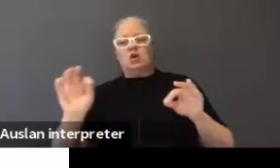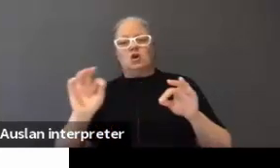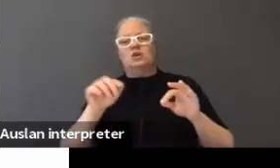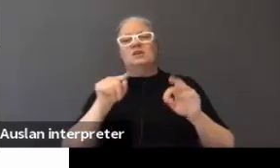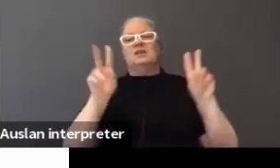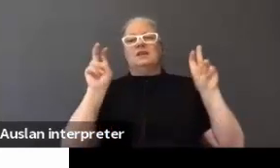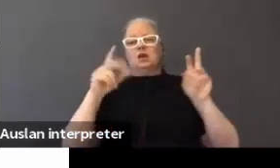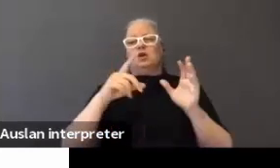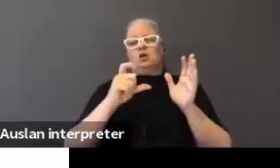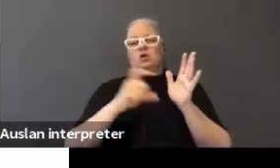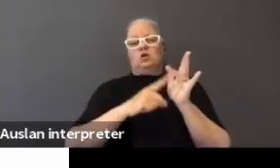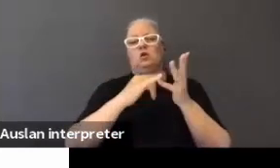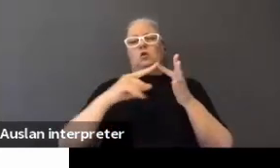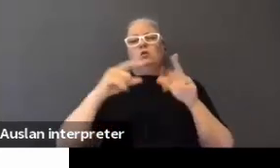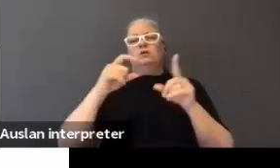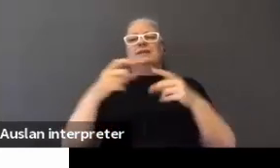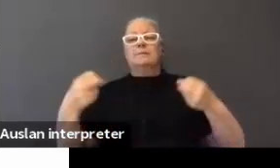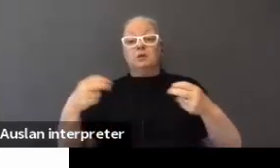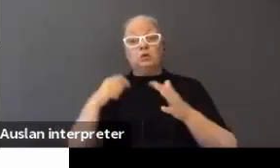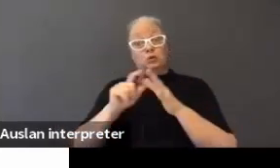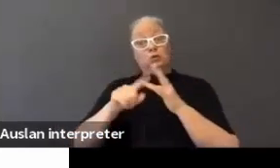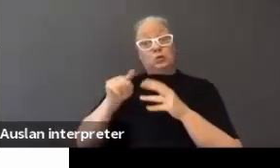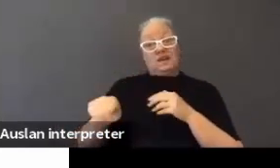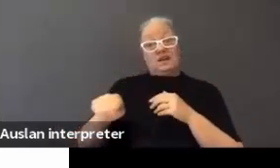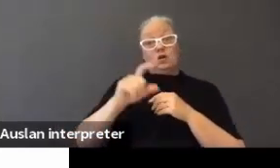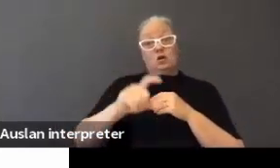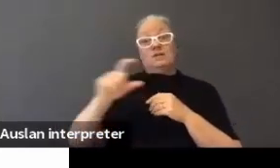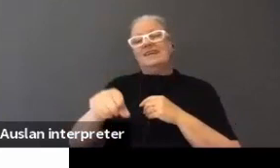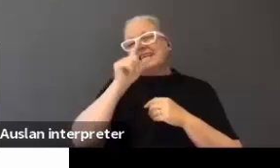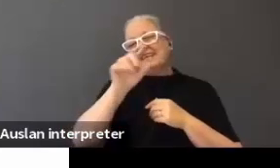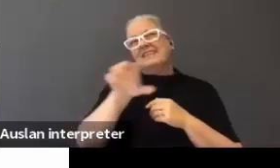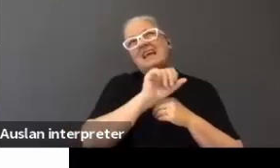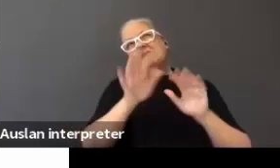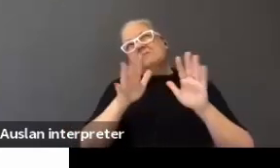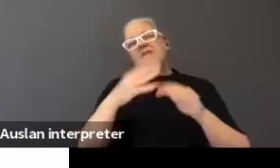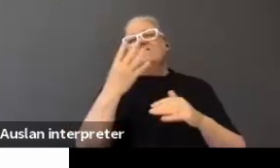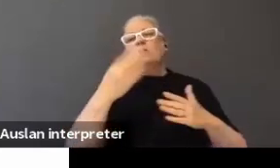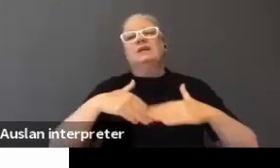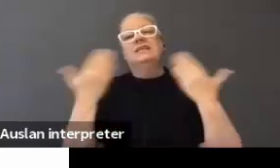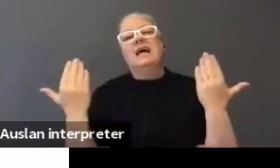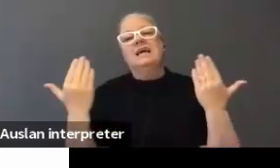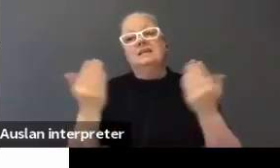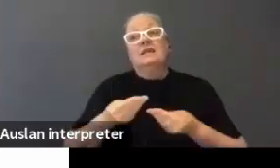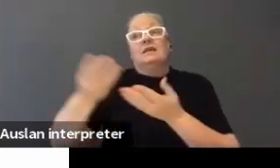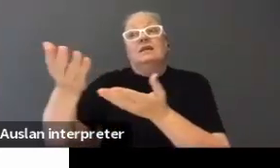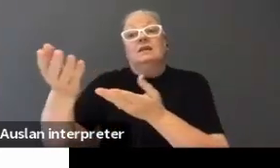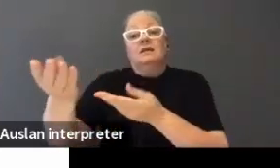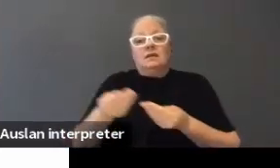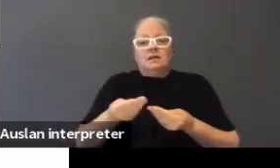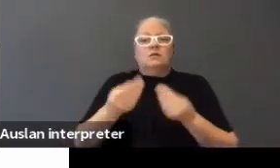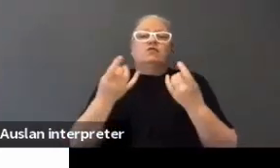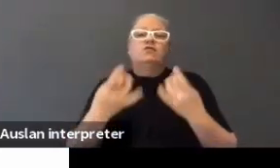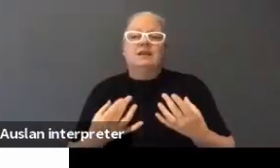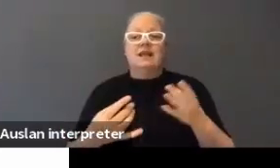We do do closed captioning as well, but the closed captioning can take four days to come back at some times. So, the